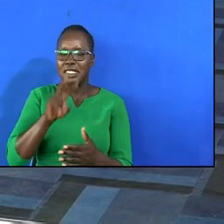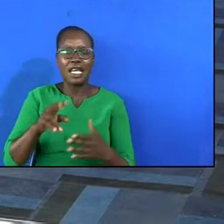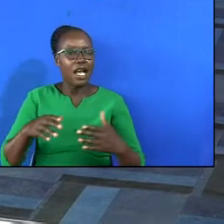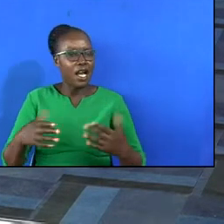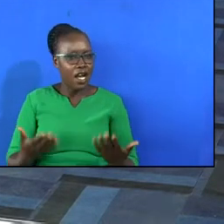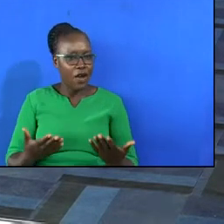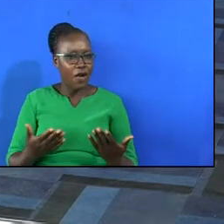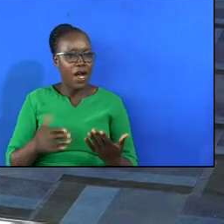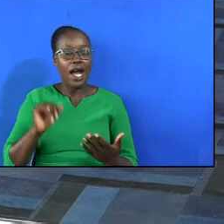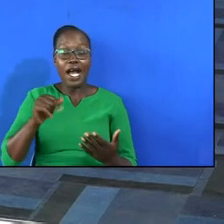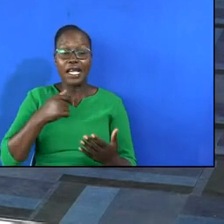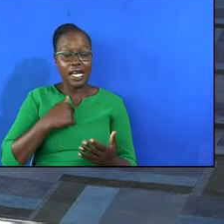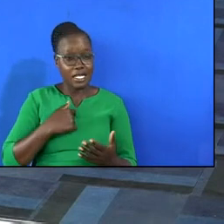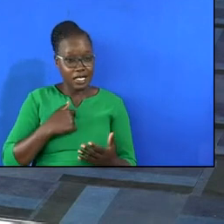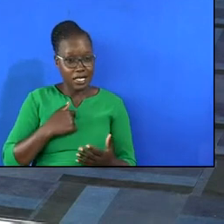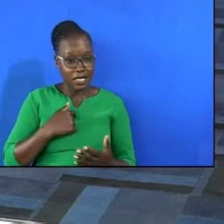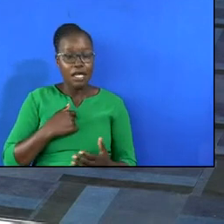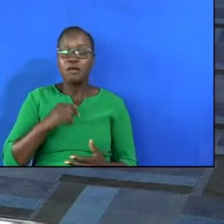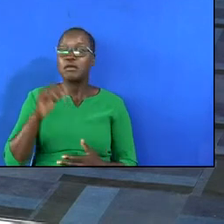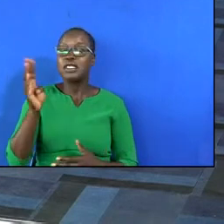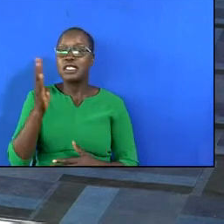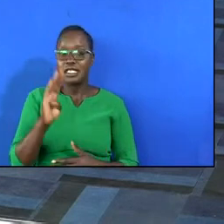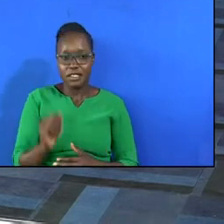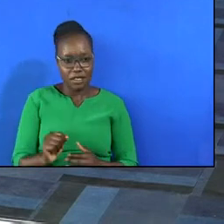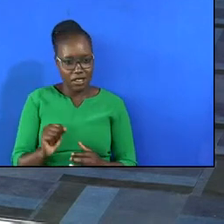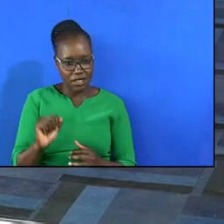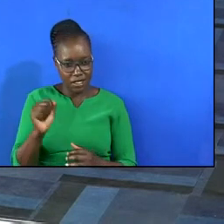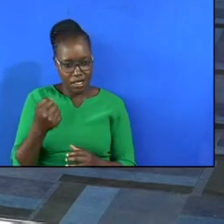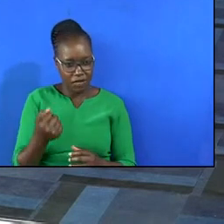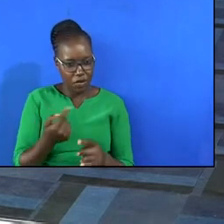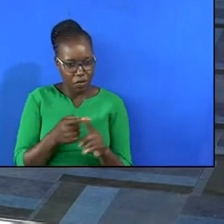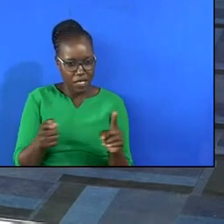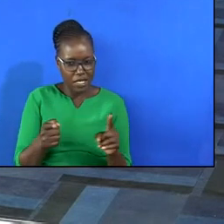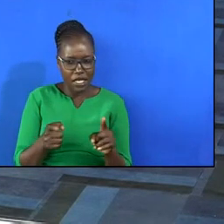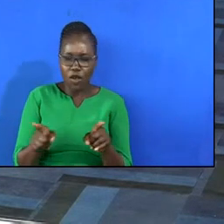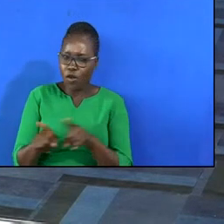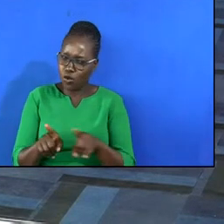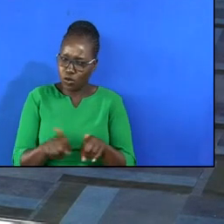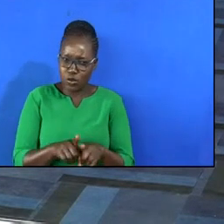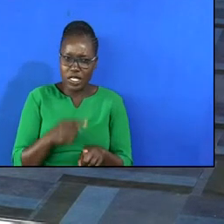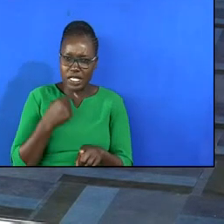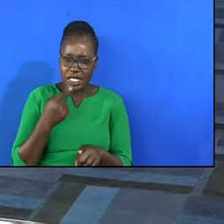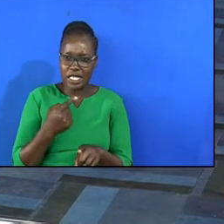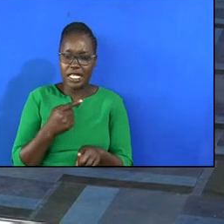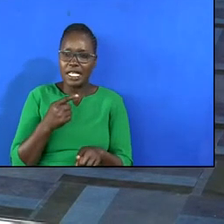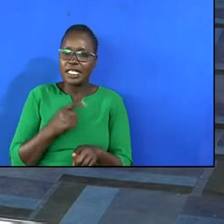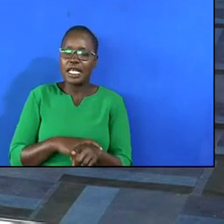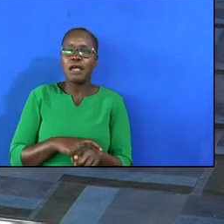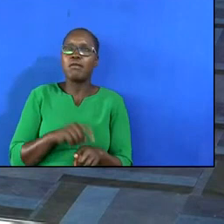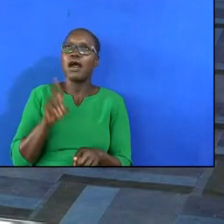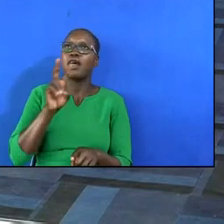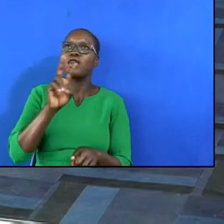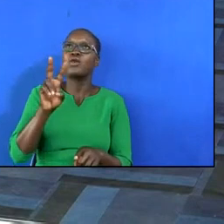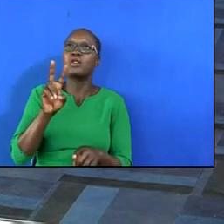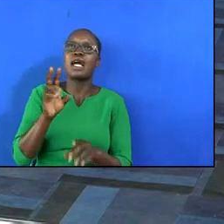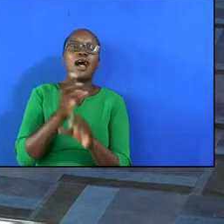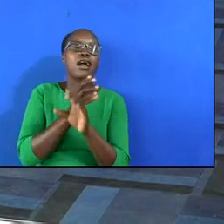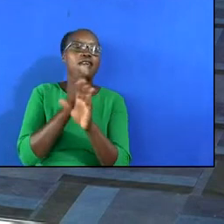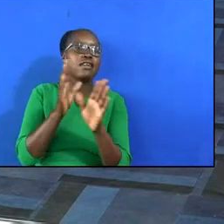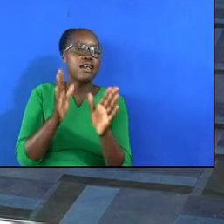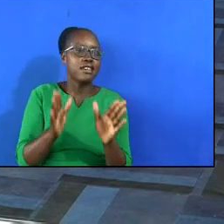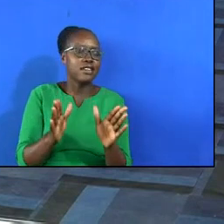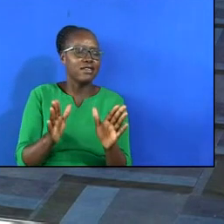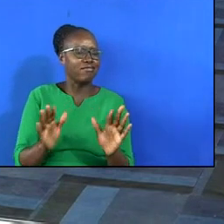how I can ever be saved. But then he made the statement, but when I look at Christ,